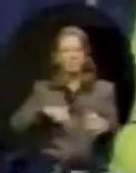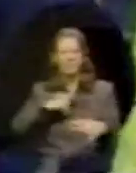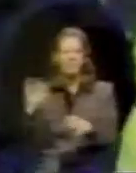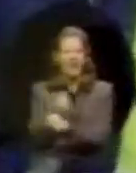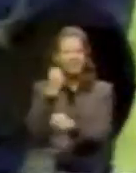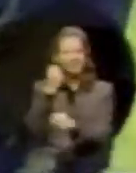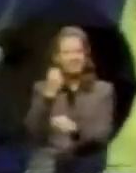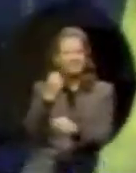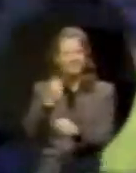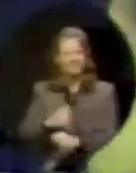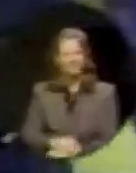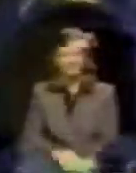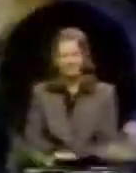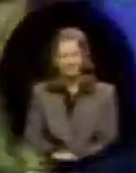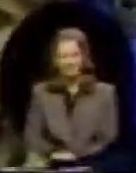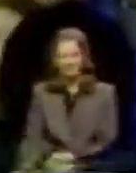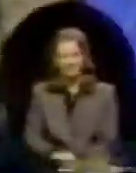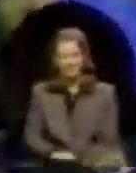won.